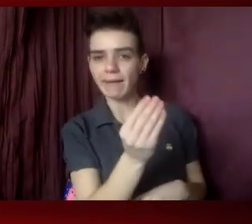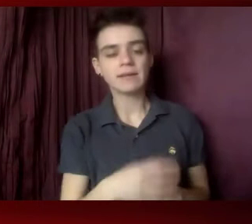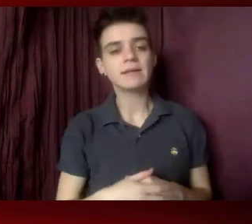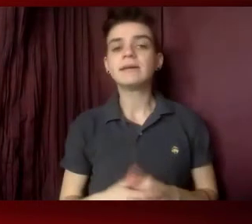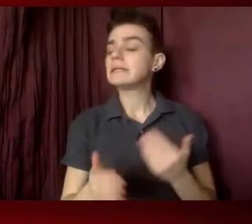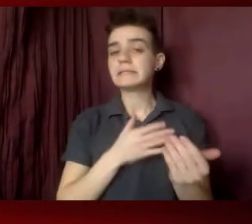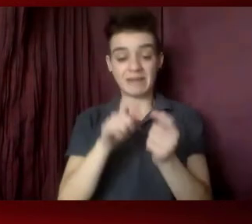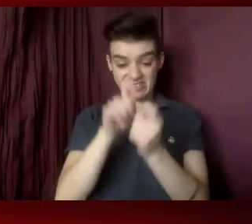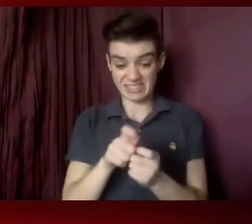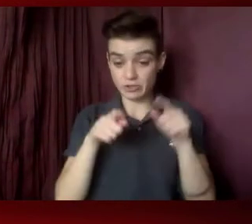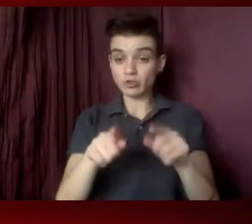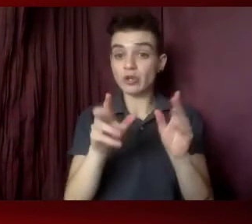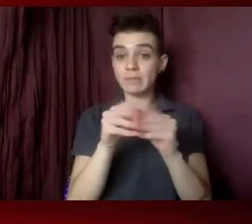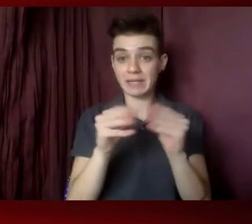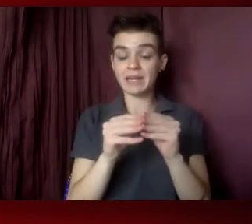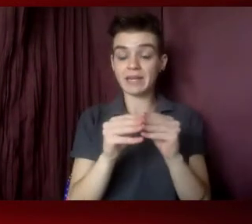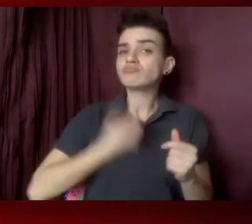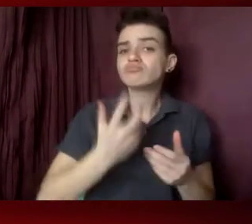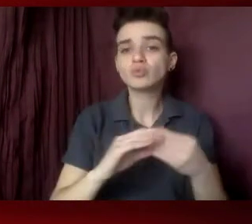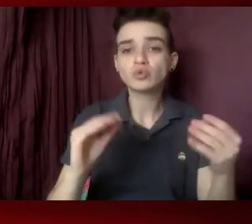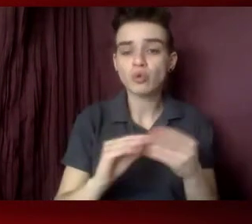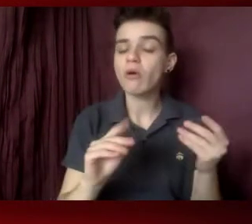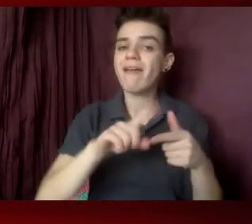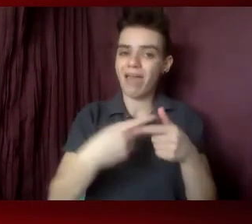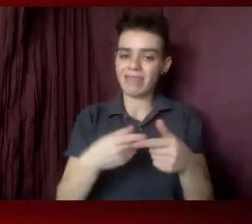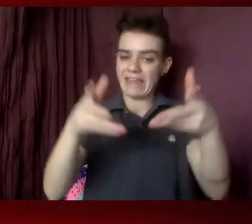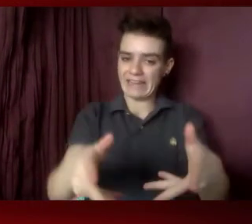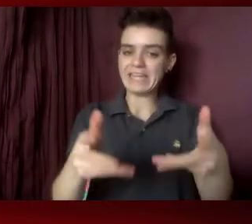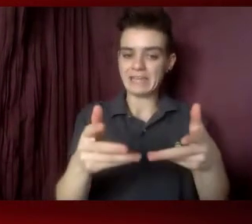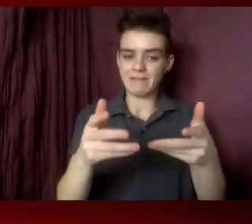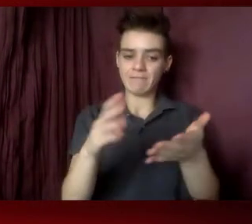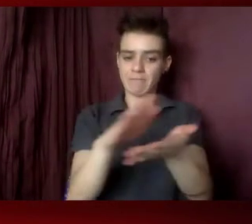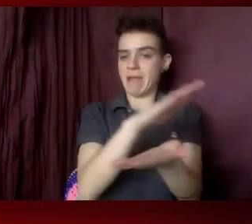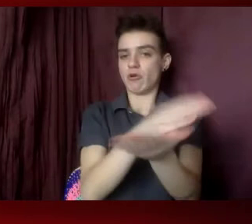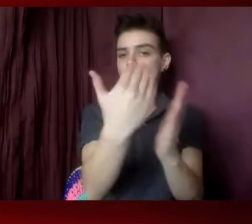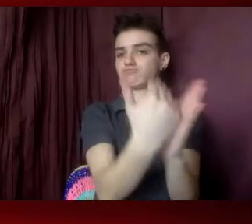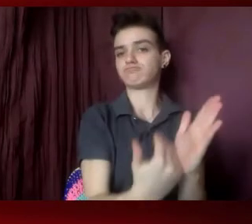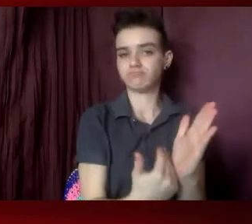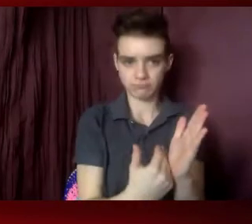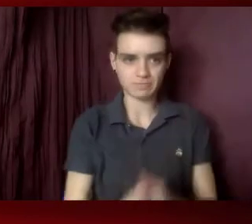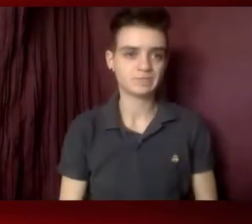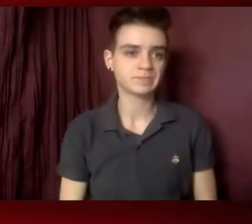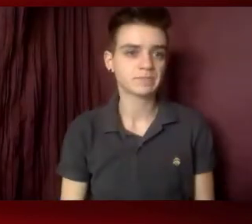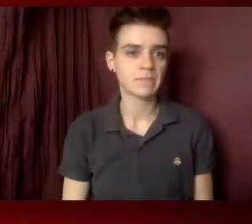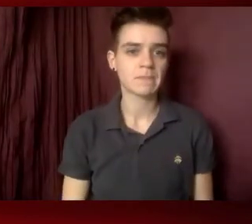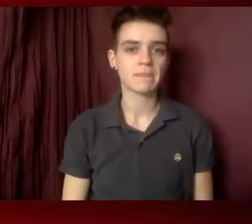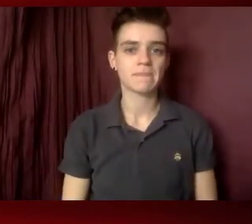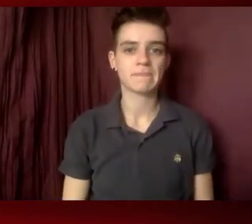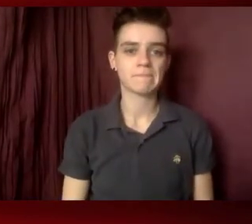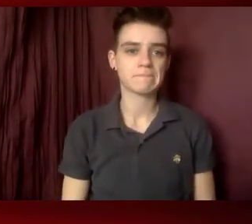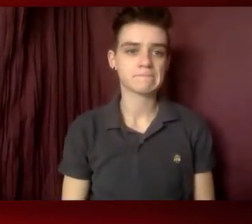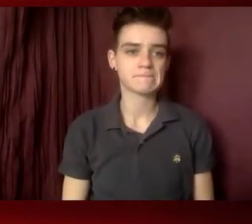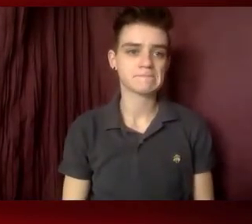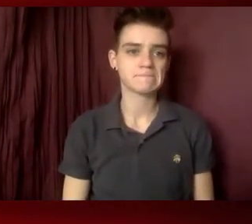the meeting. Share your story, leave the information, and the policy briefs with them. Aids United will be doing all that for